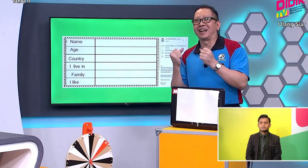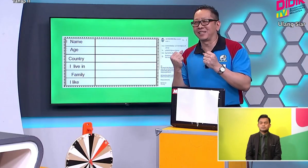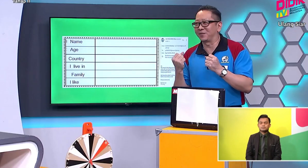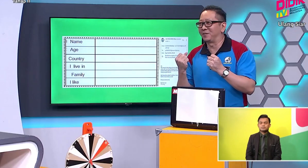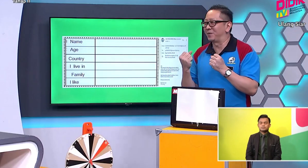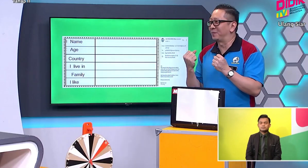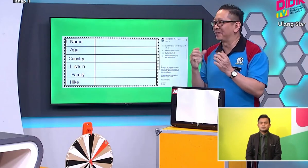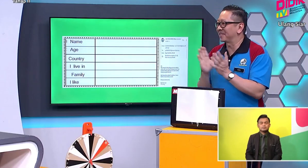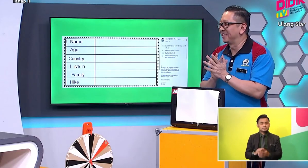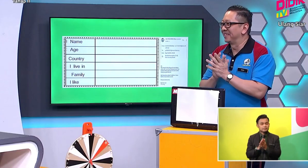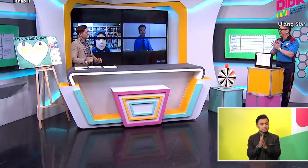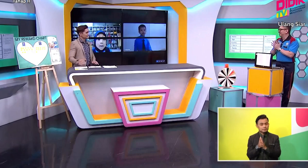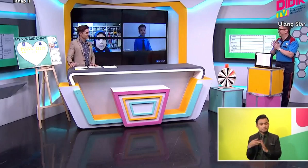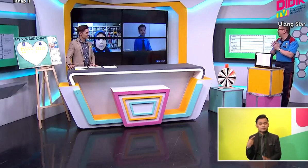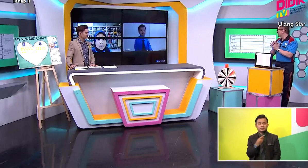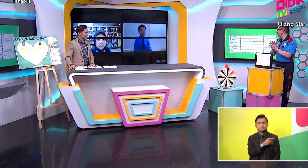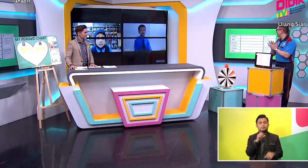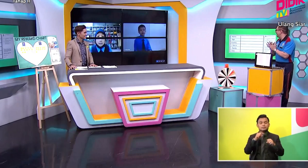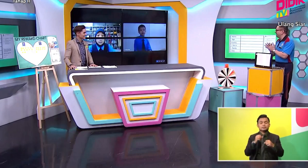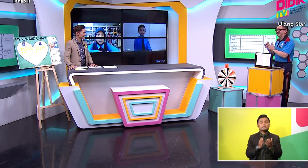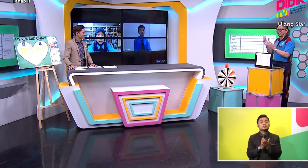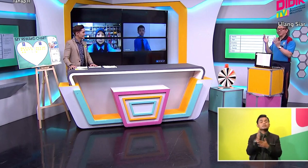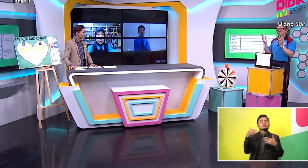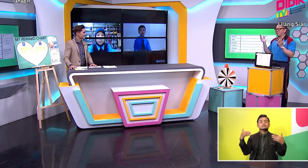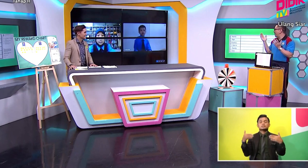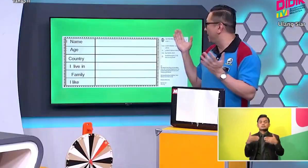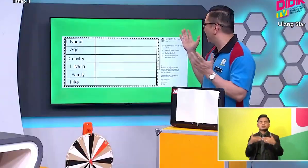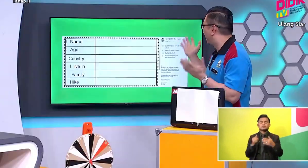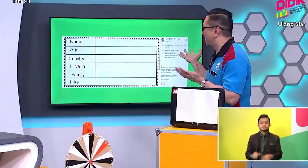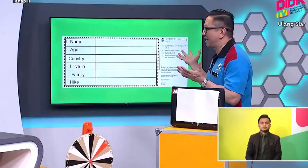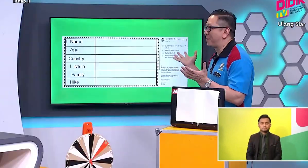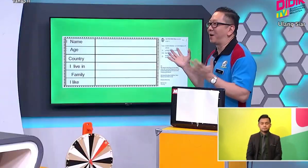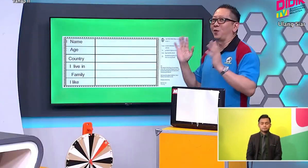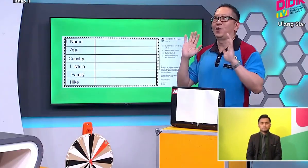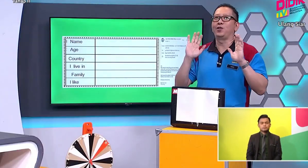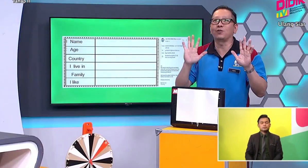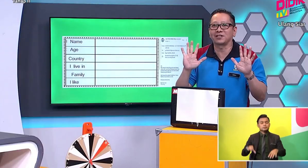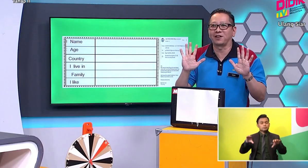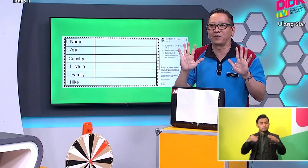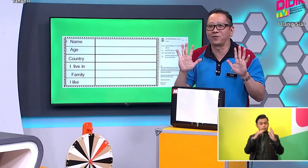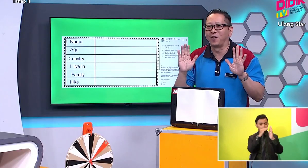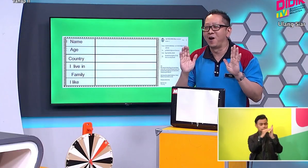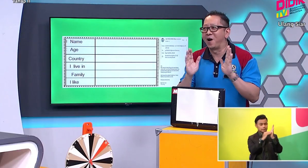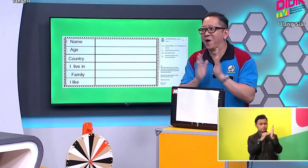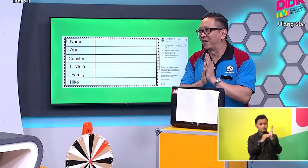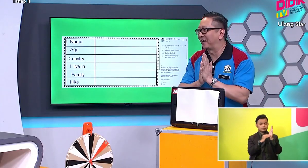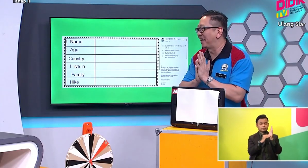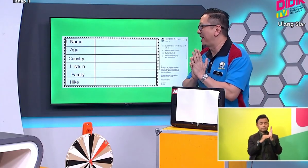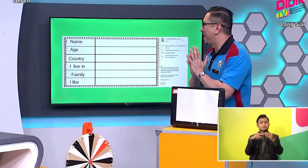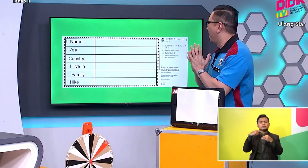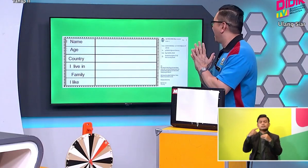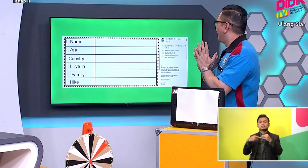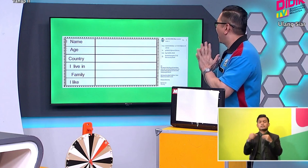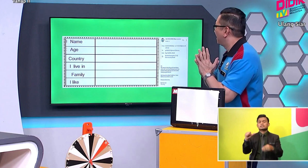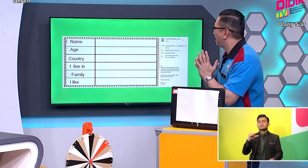another task for the pupils? Let's continue, Teacher Ko. This is making a list about yourself. Okay.